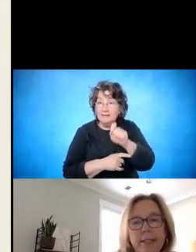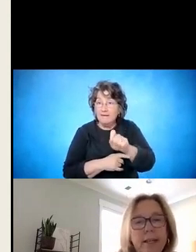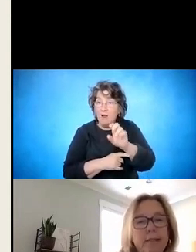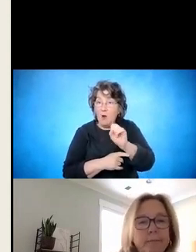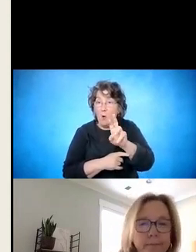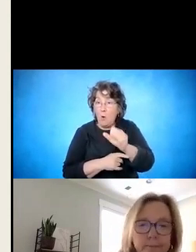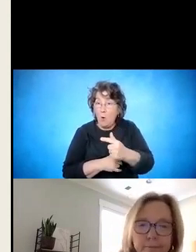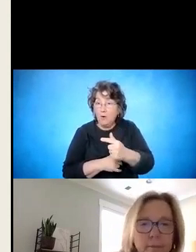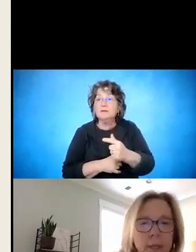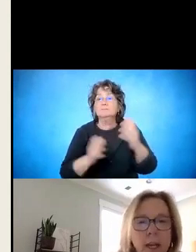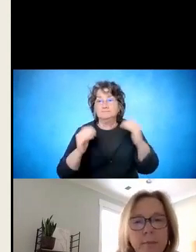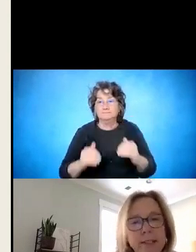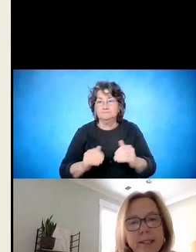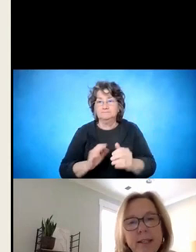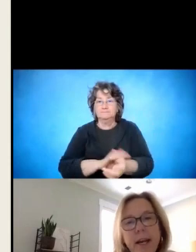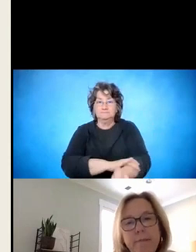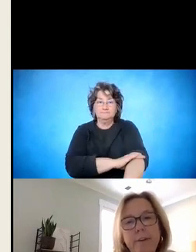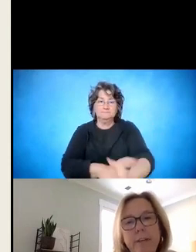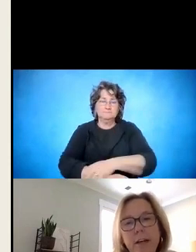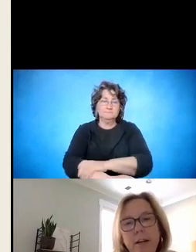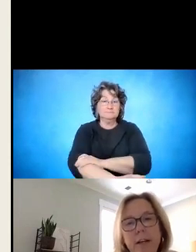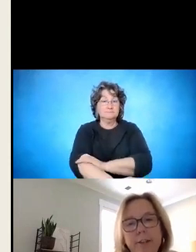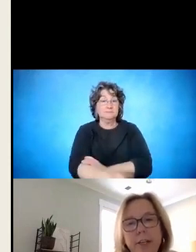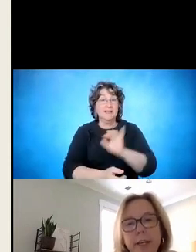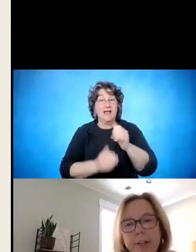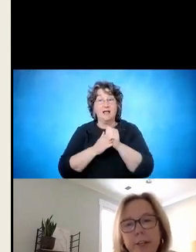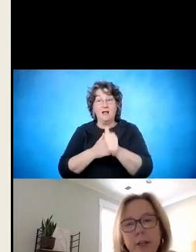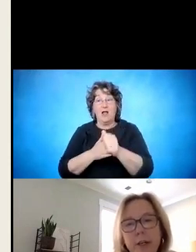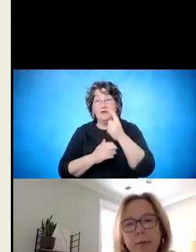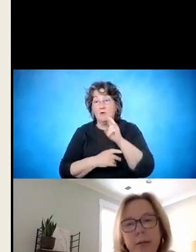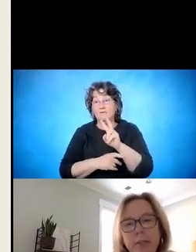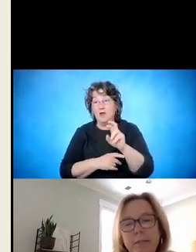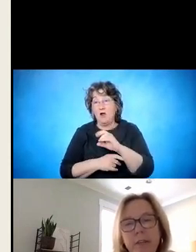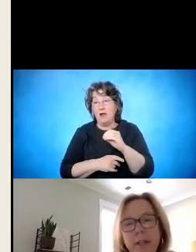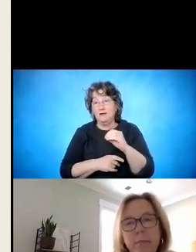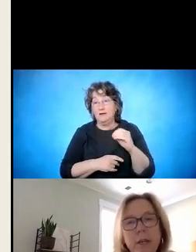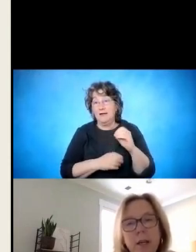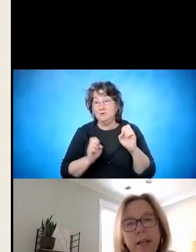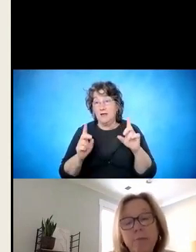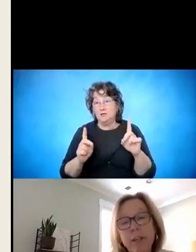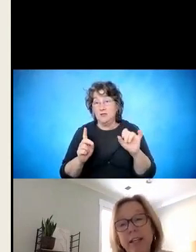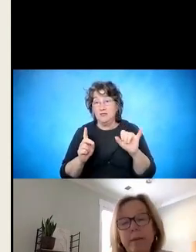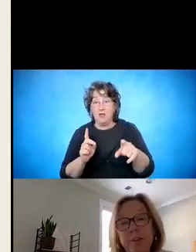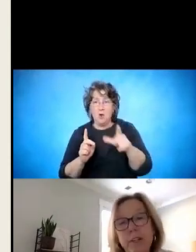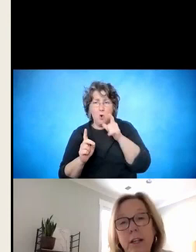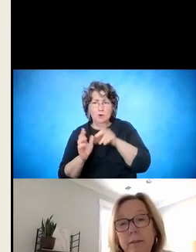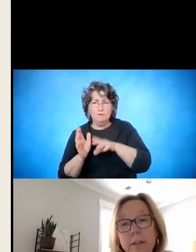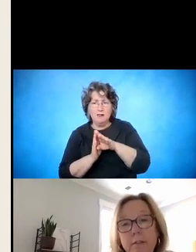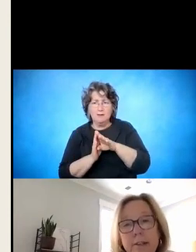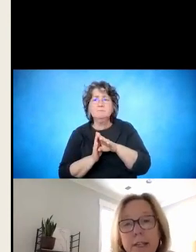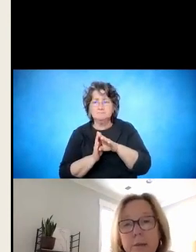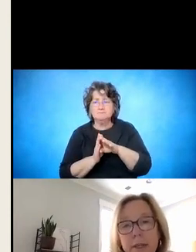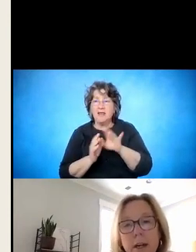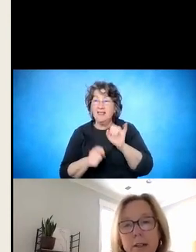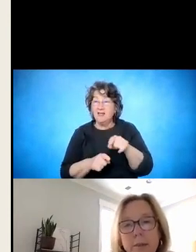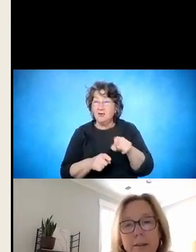Next slide. This is a guide for VR in education that was developed. And it really covers a lot of the